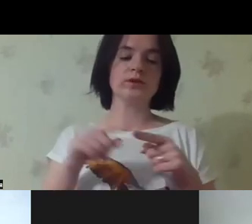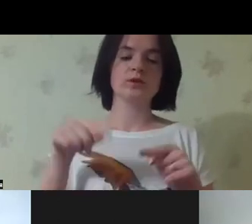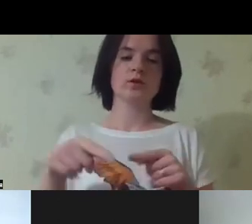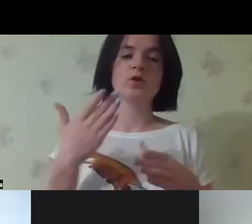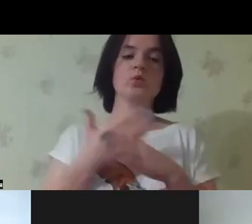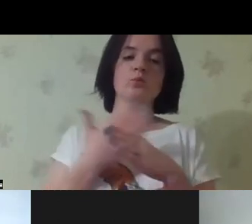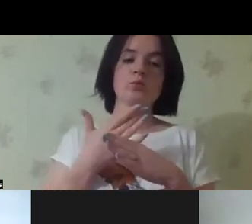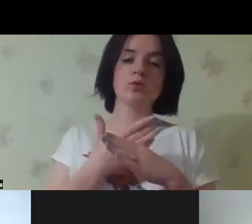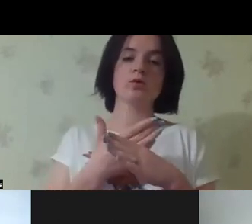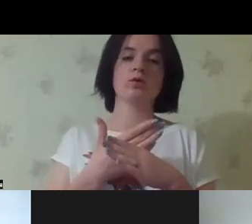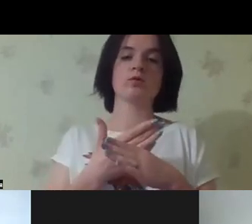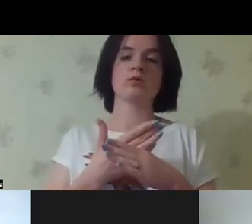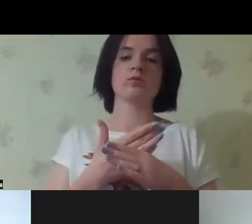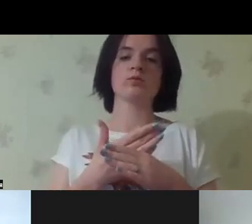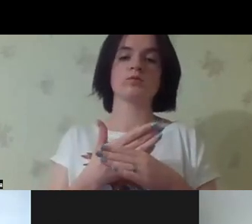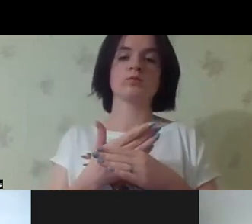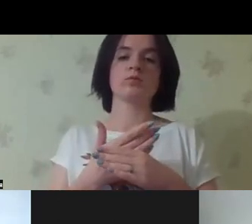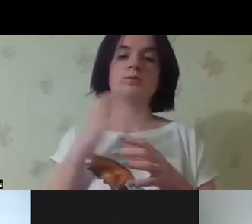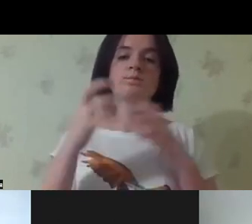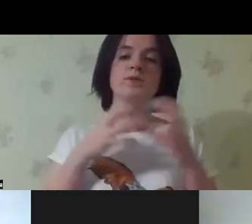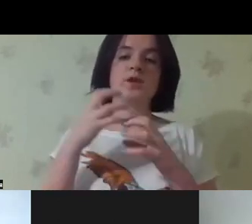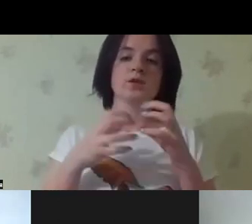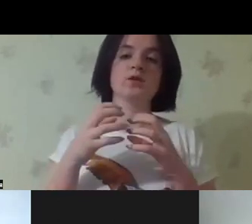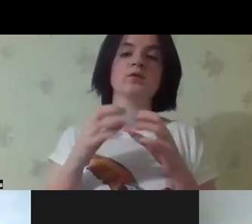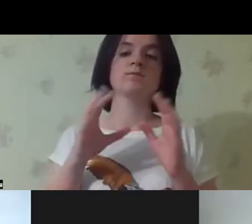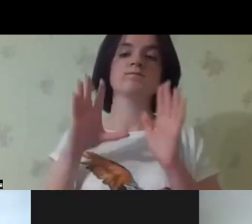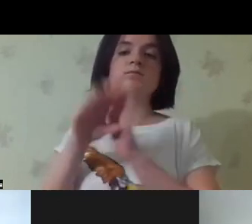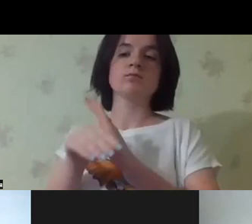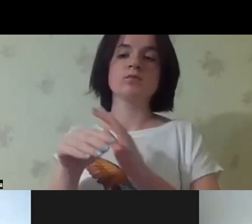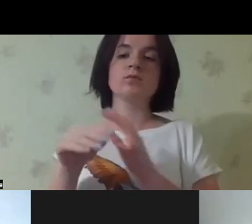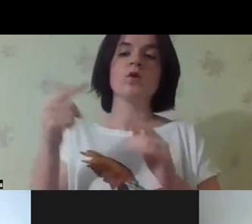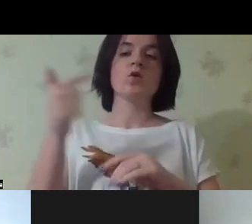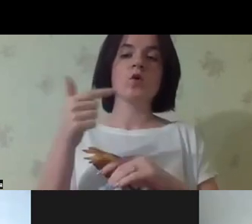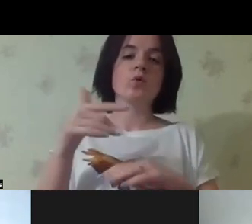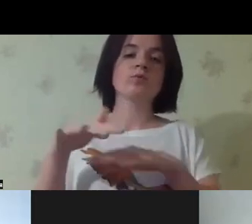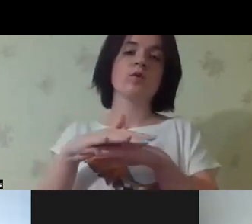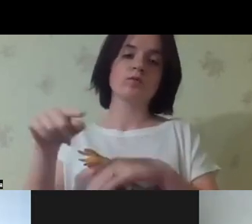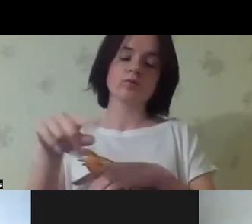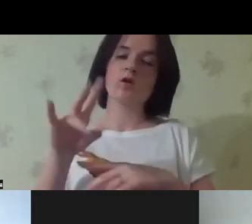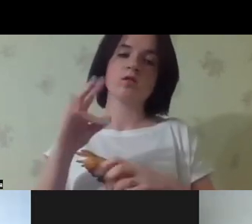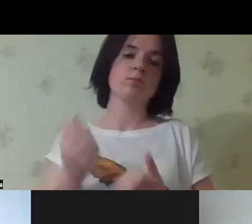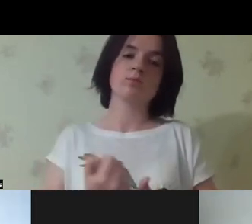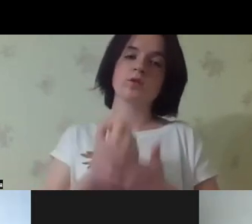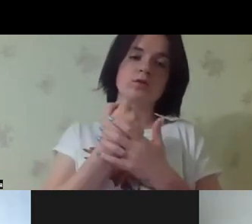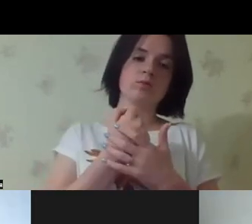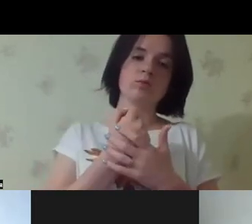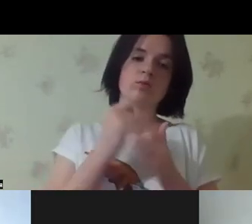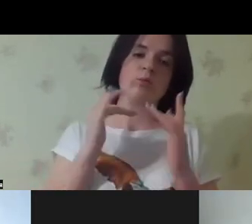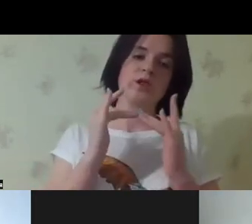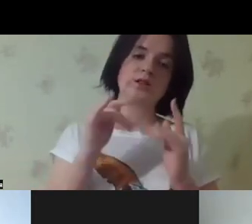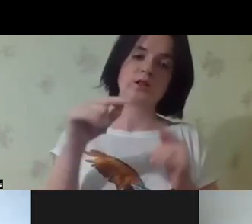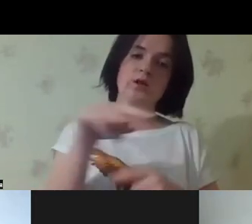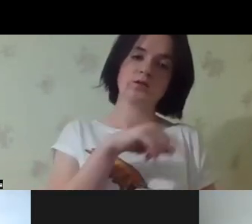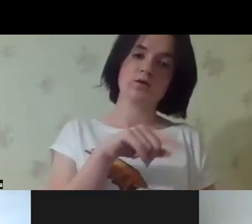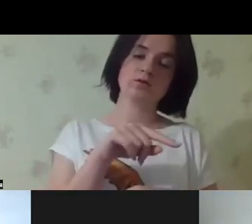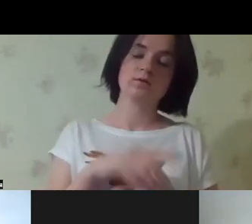would like to see this help coming from international donors to focus the